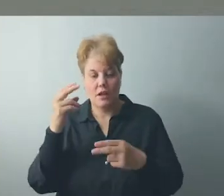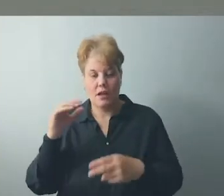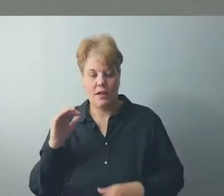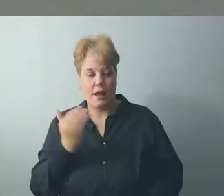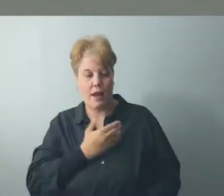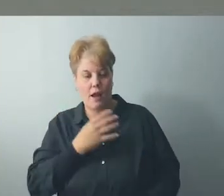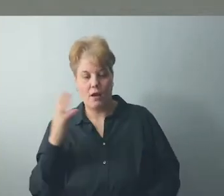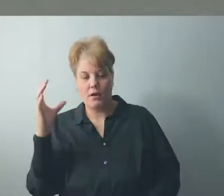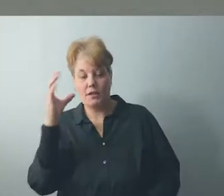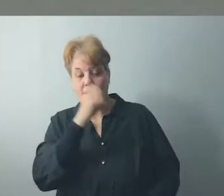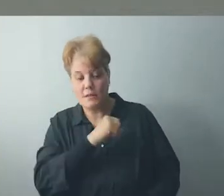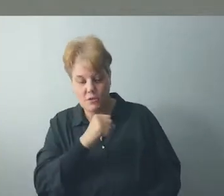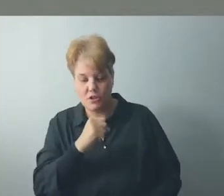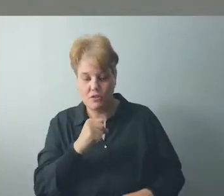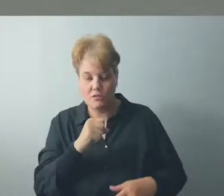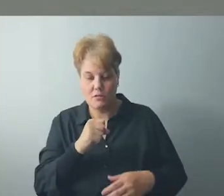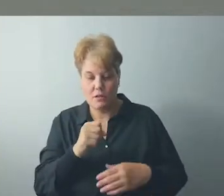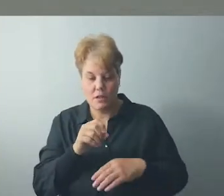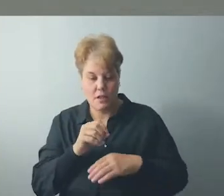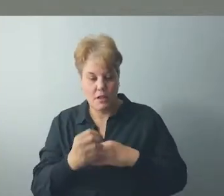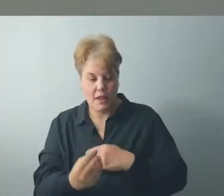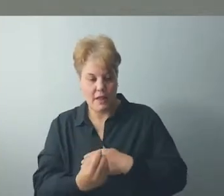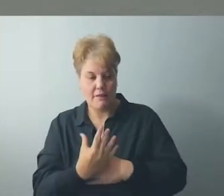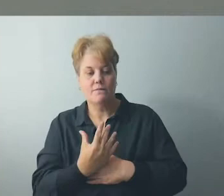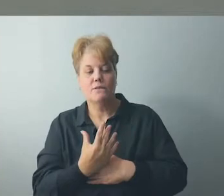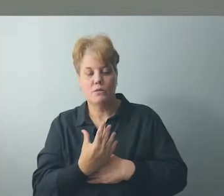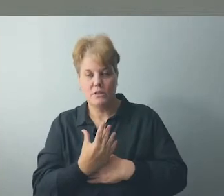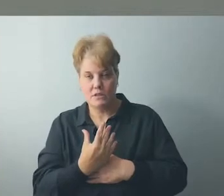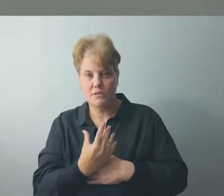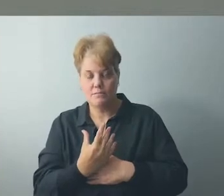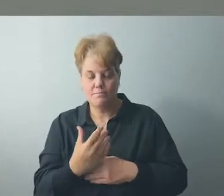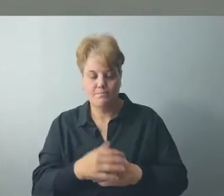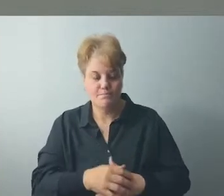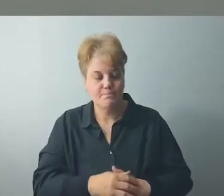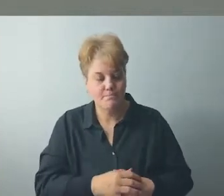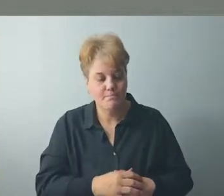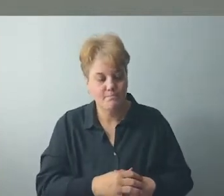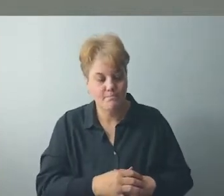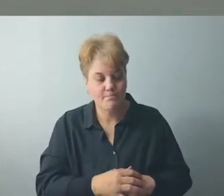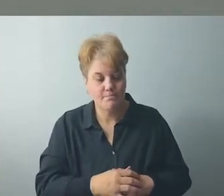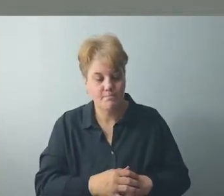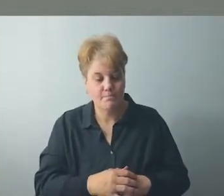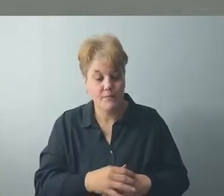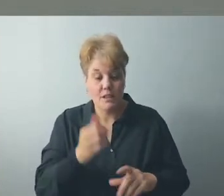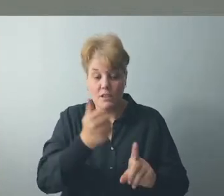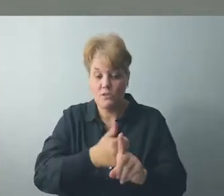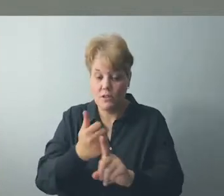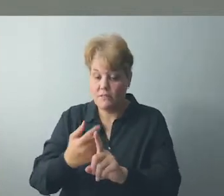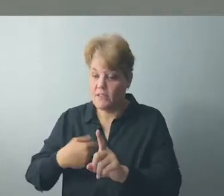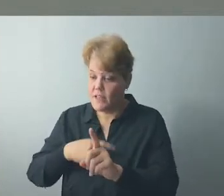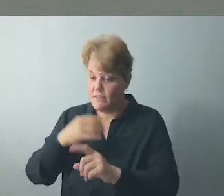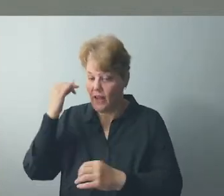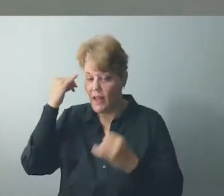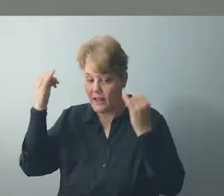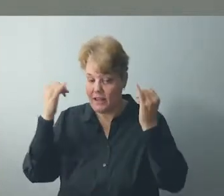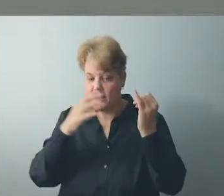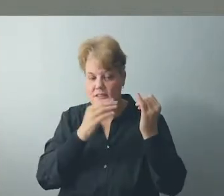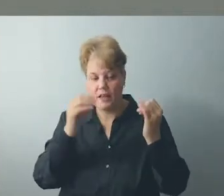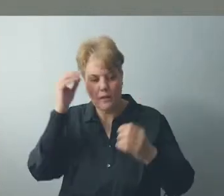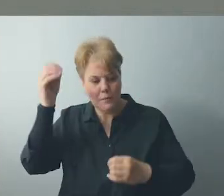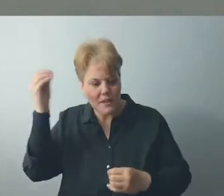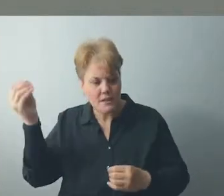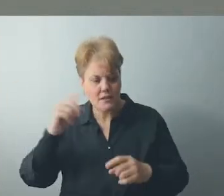apply to all members of that group. If you're aware of this fact, you have already taken an exemplary step